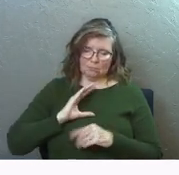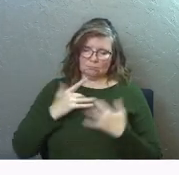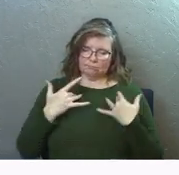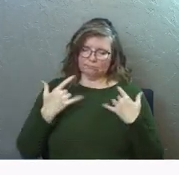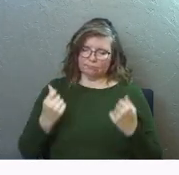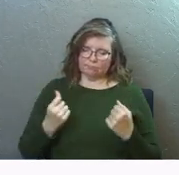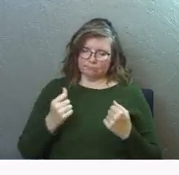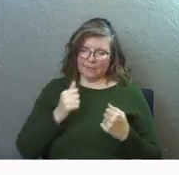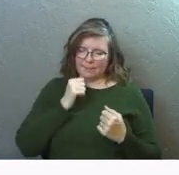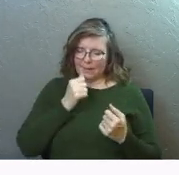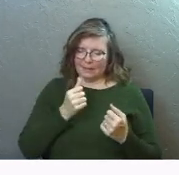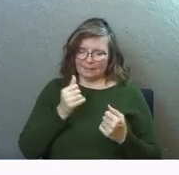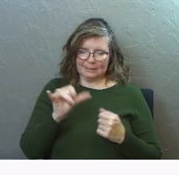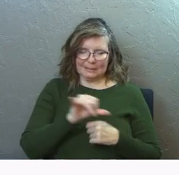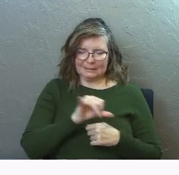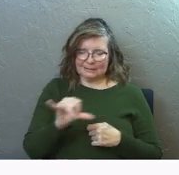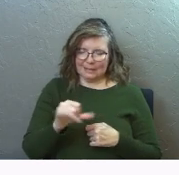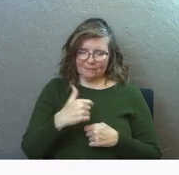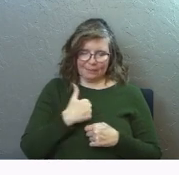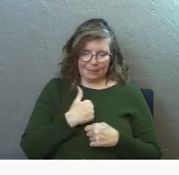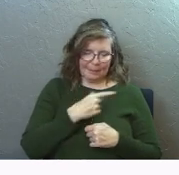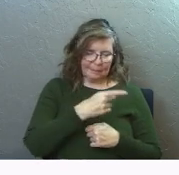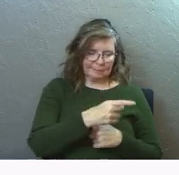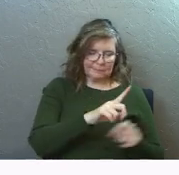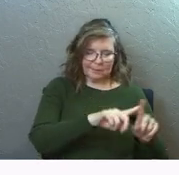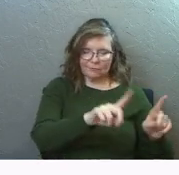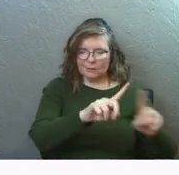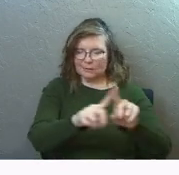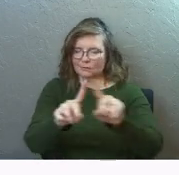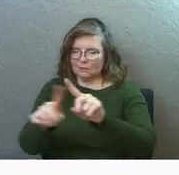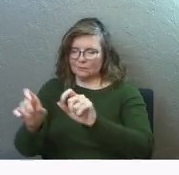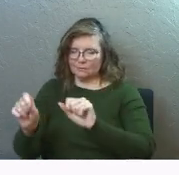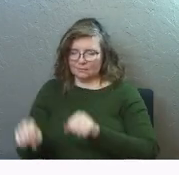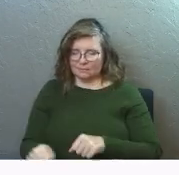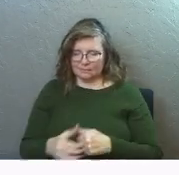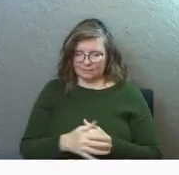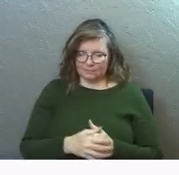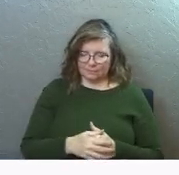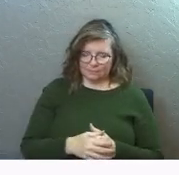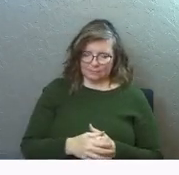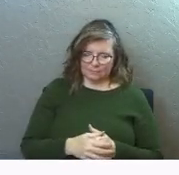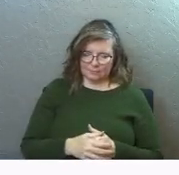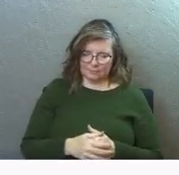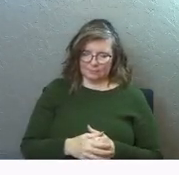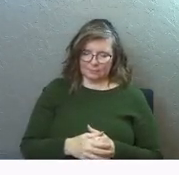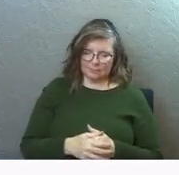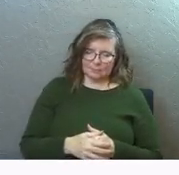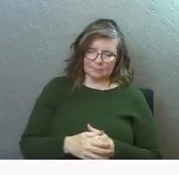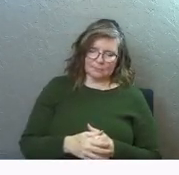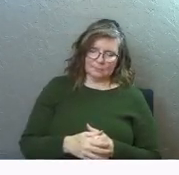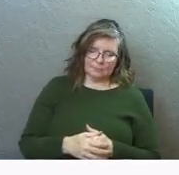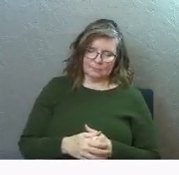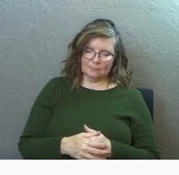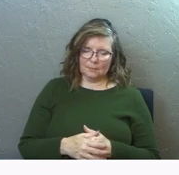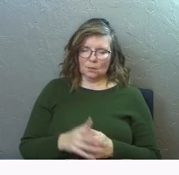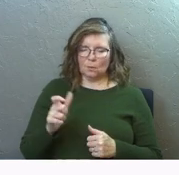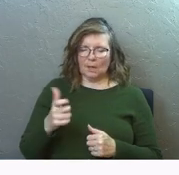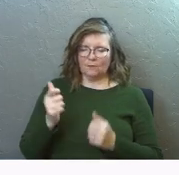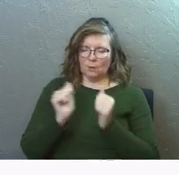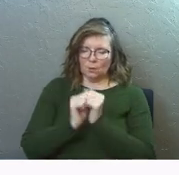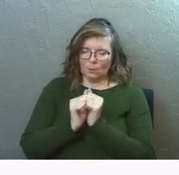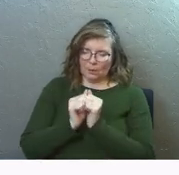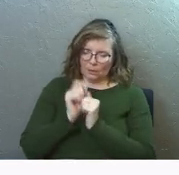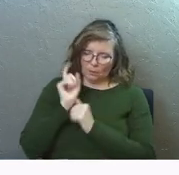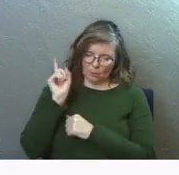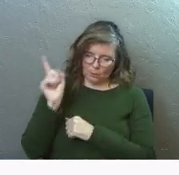It may not look the same for me as it does for him, for me as it does for her, God. So we've got to be